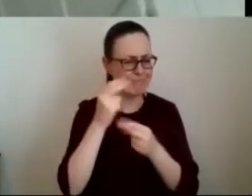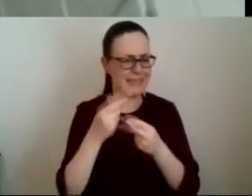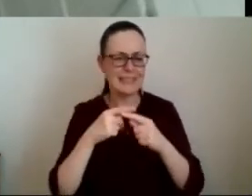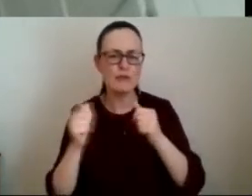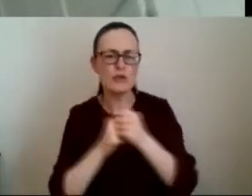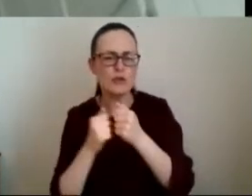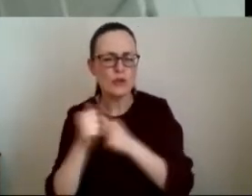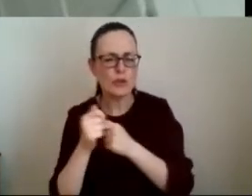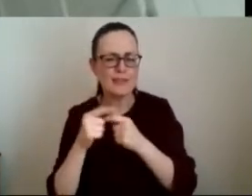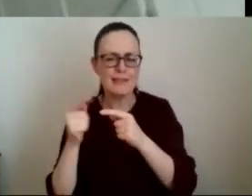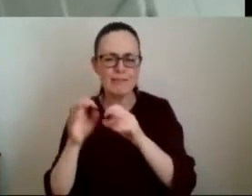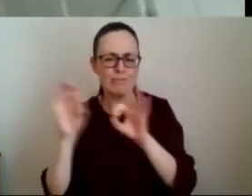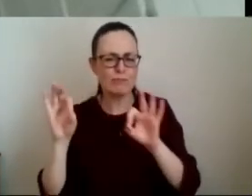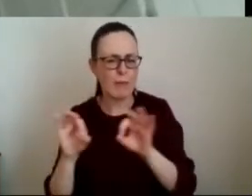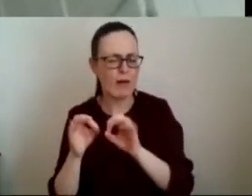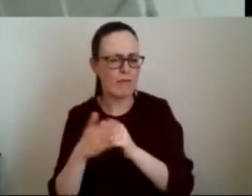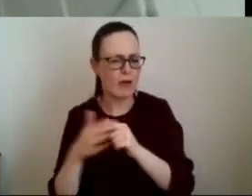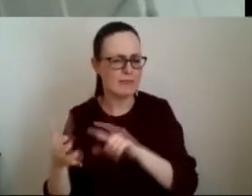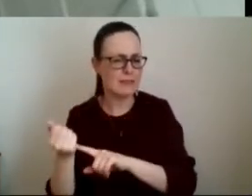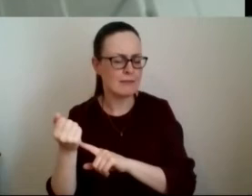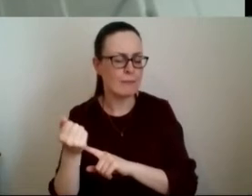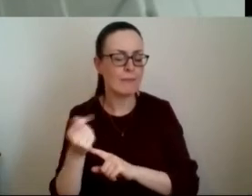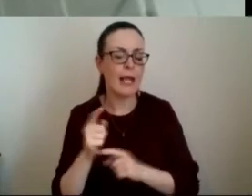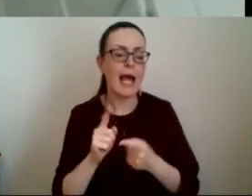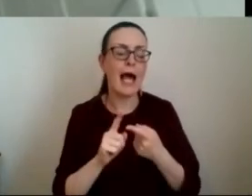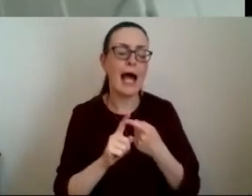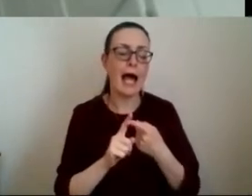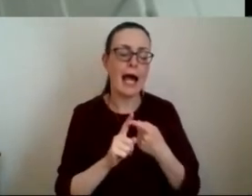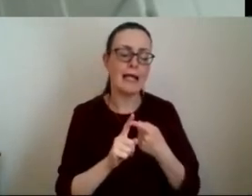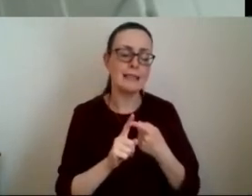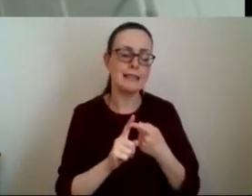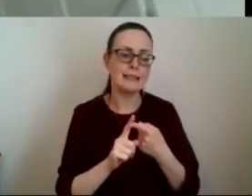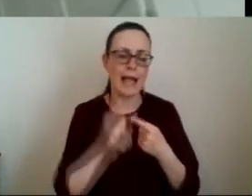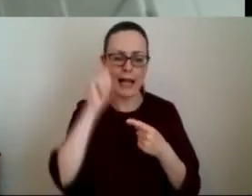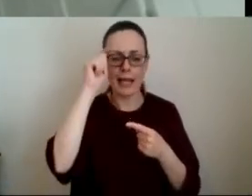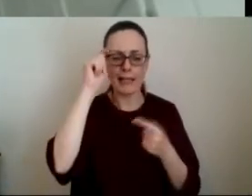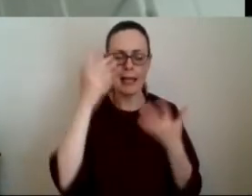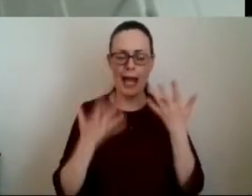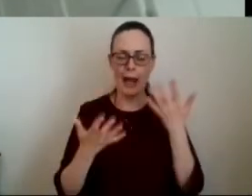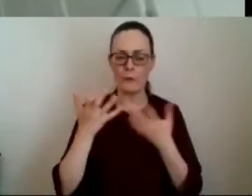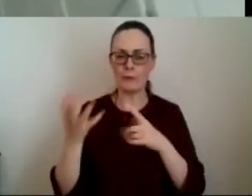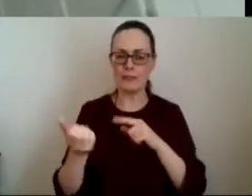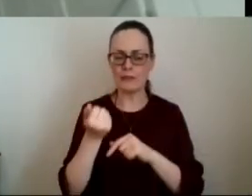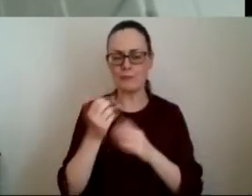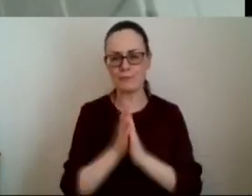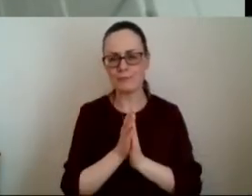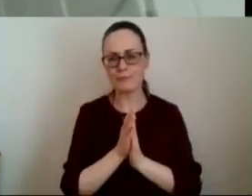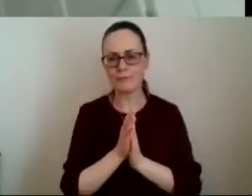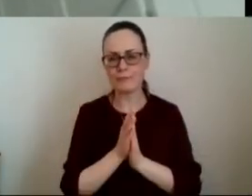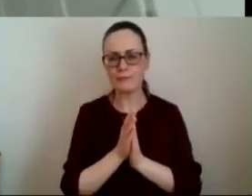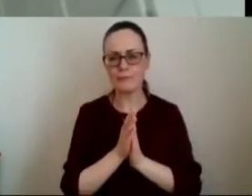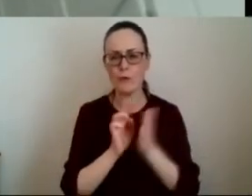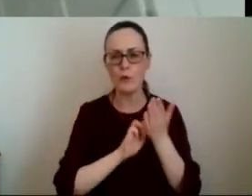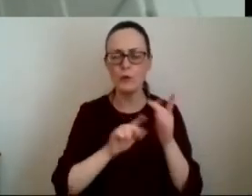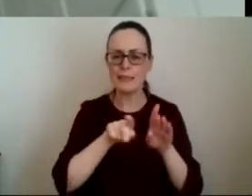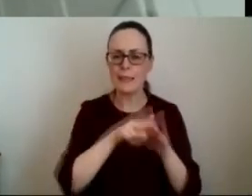it but i think and i would probably agree i think that the the the the way of doing it and the same model that we used in